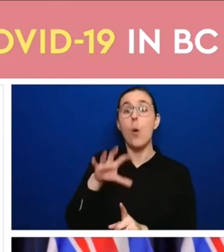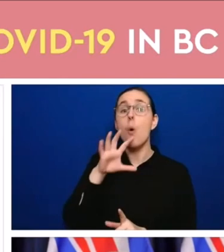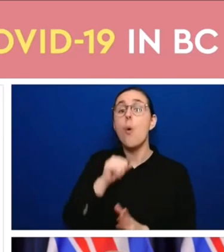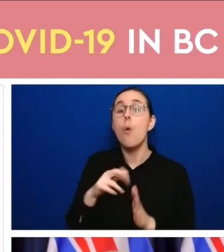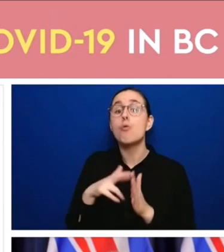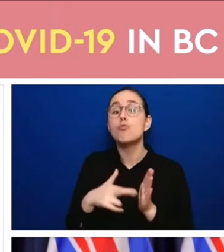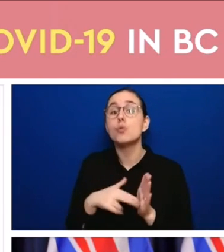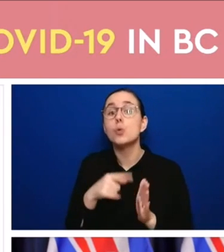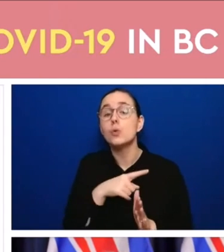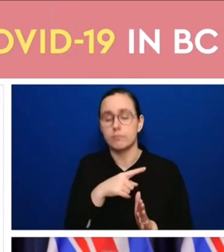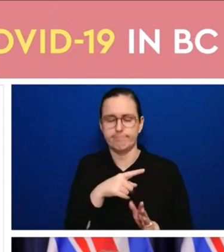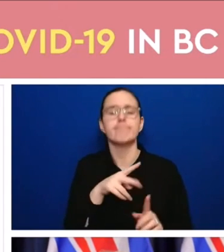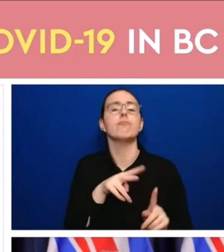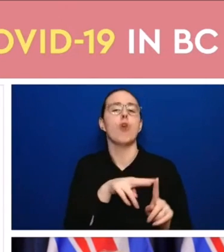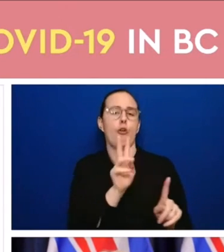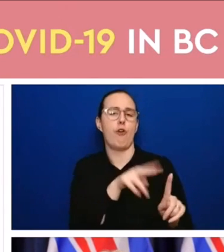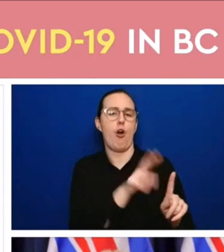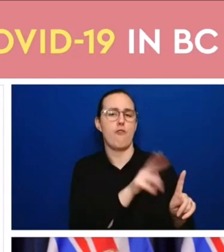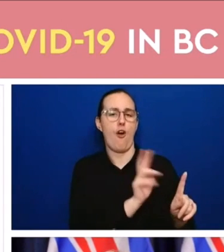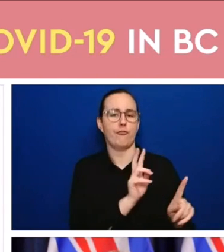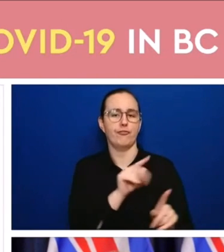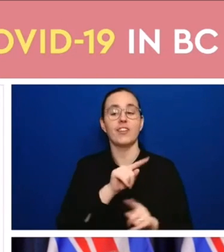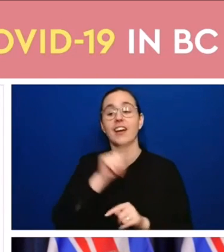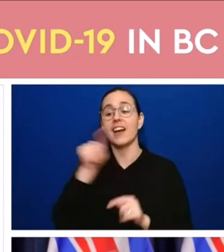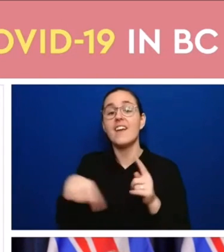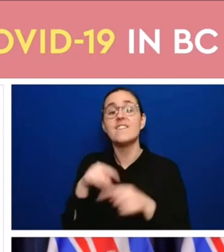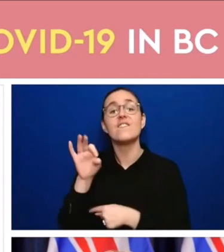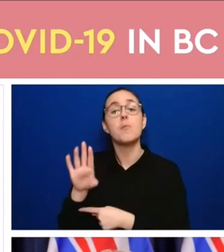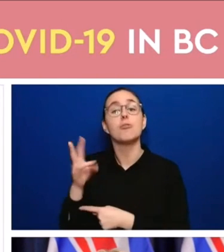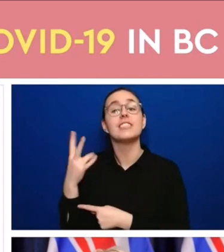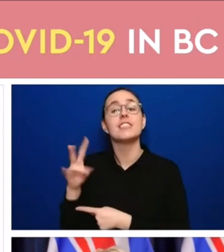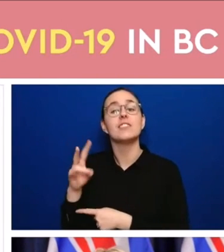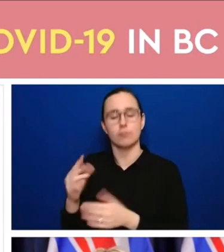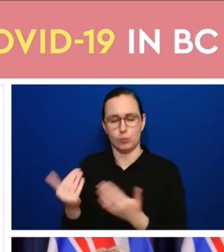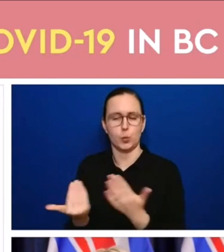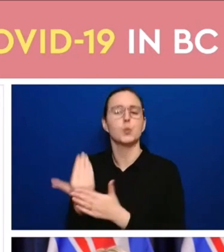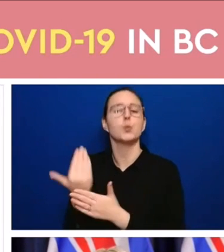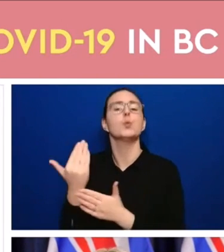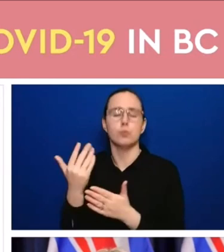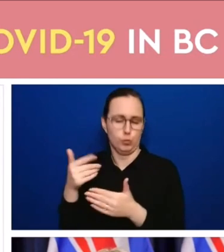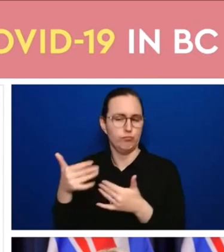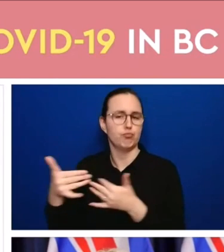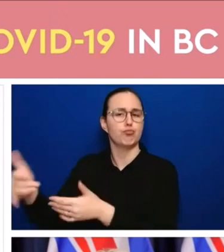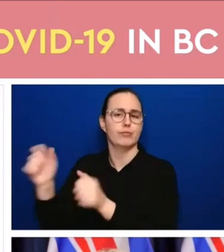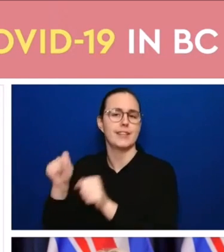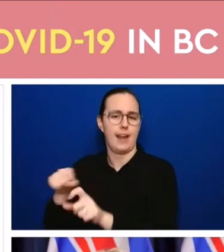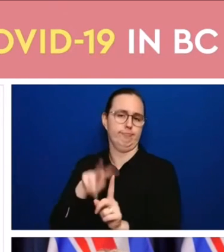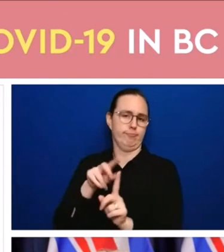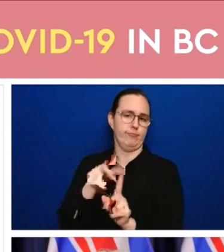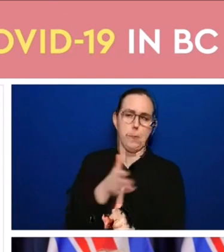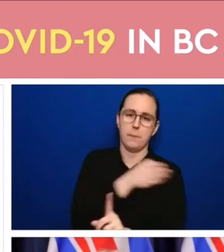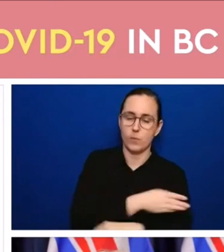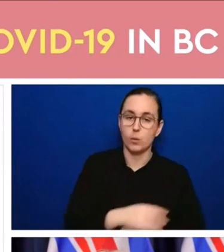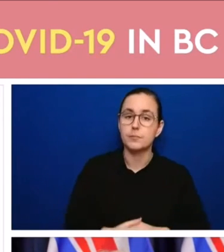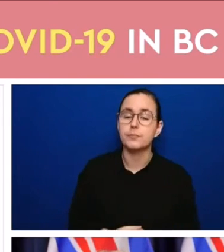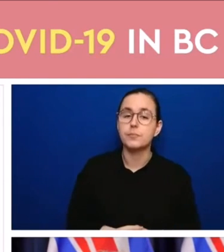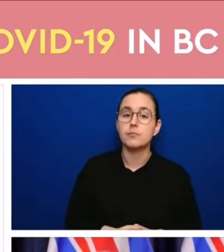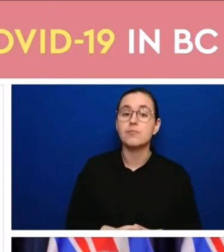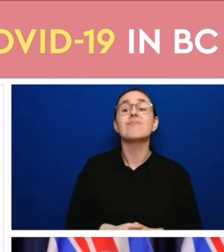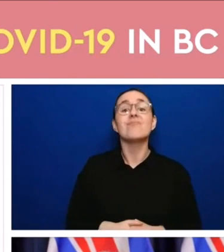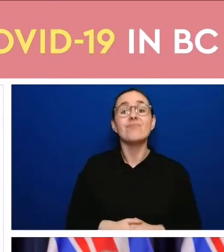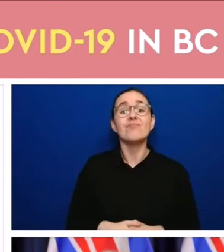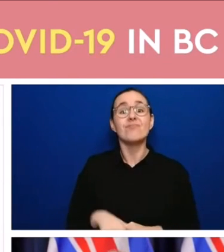in place and as I said these will be reviewed to see if any of them or all of them are still necessary